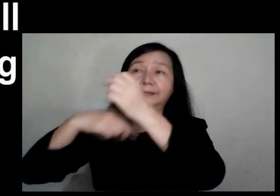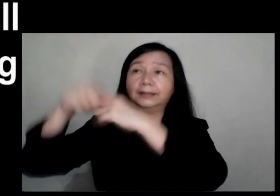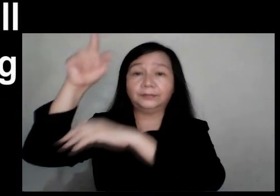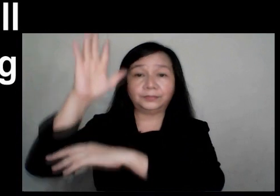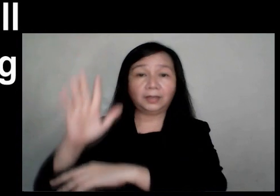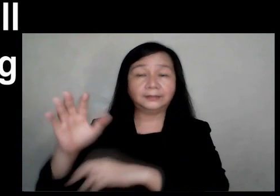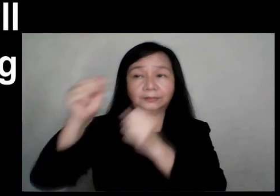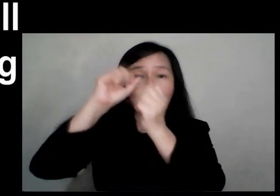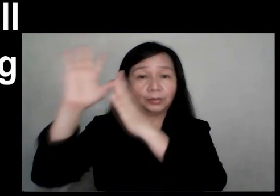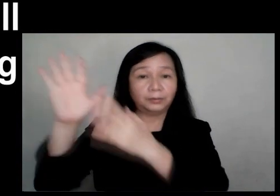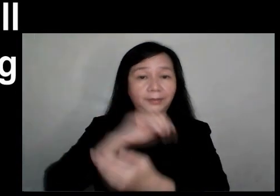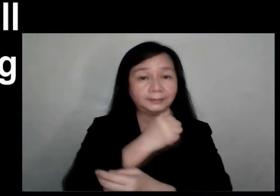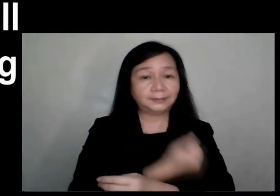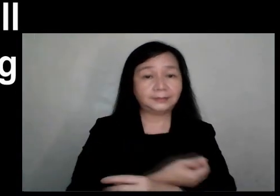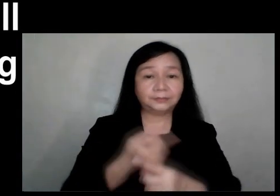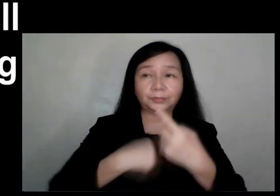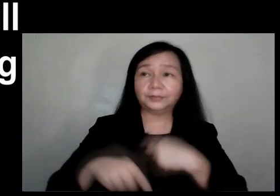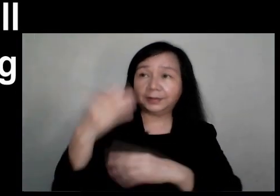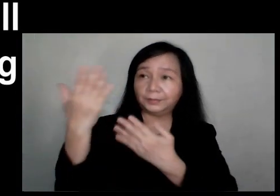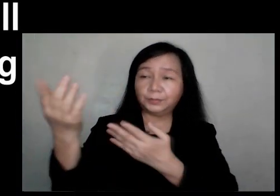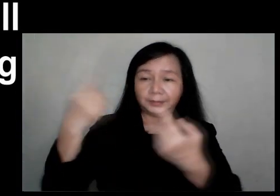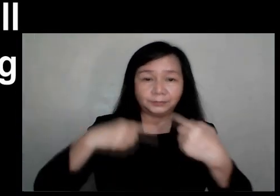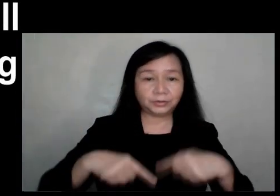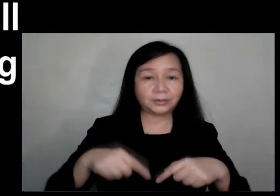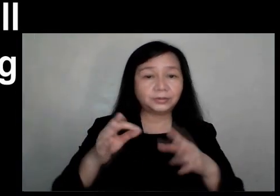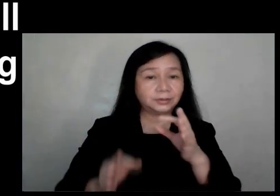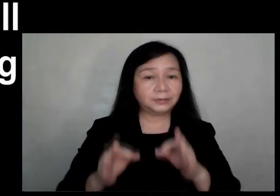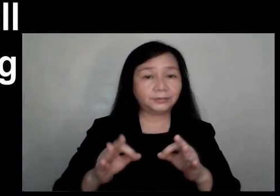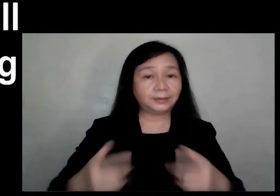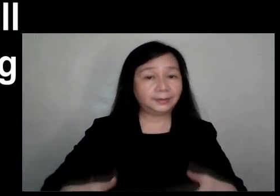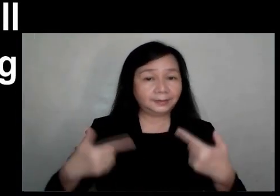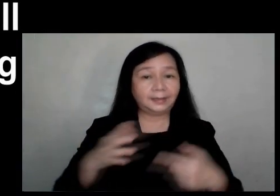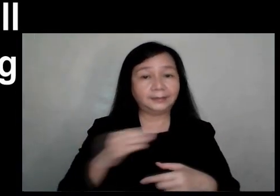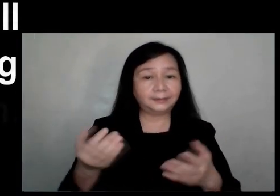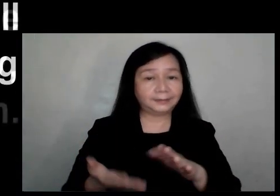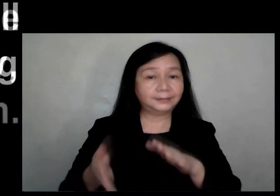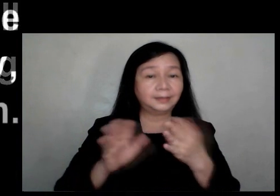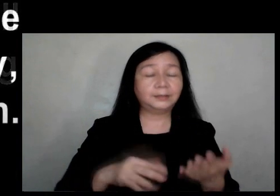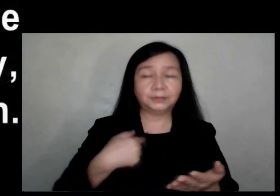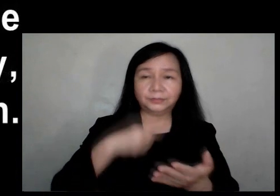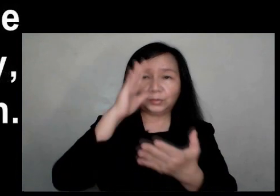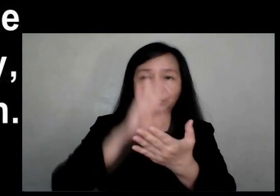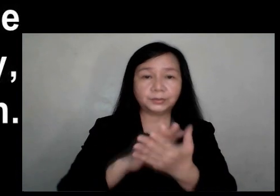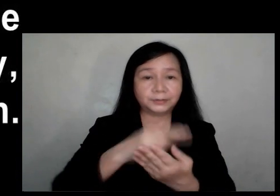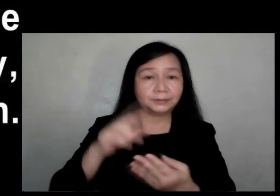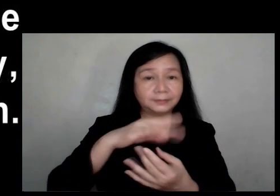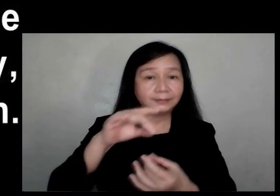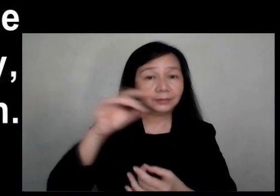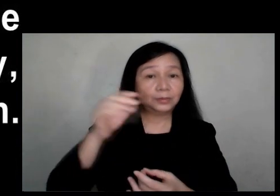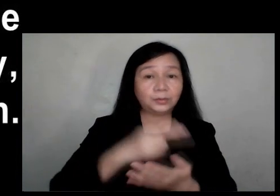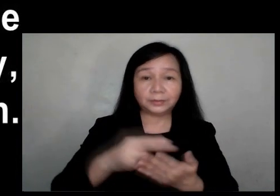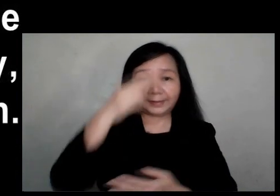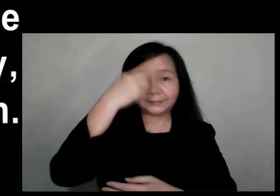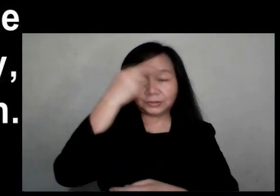and is seated at the right hand of God the Father Almighty. From there he will come to judge the living and the dead. I believe in